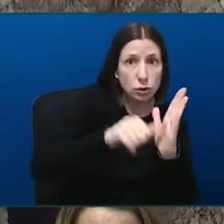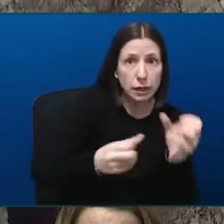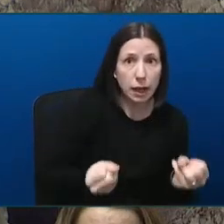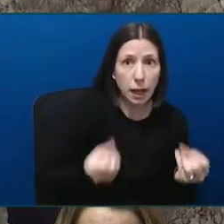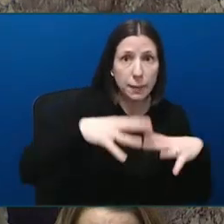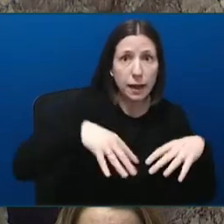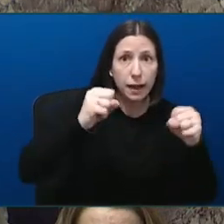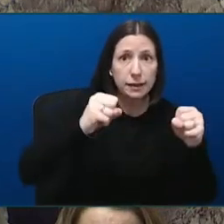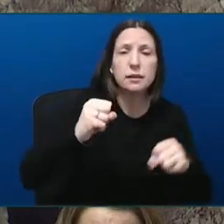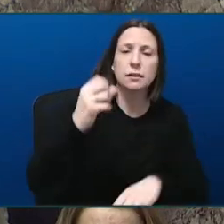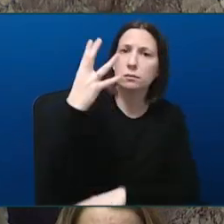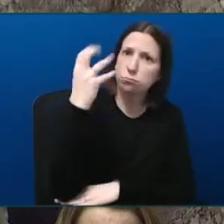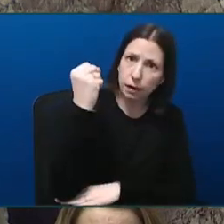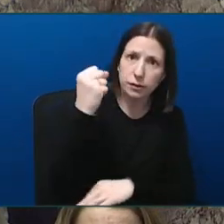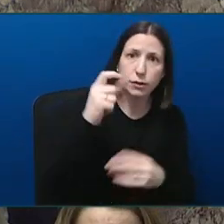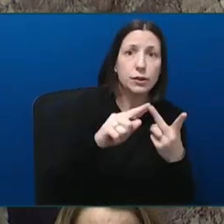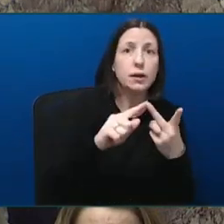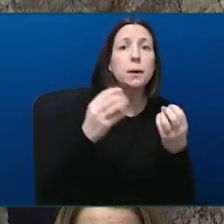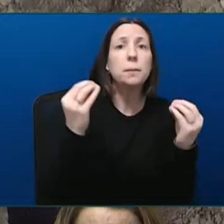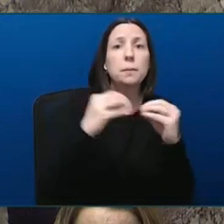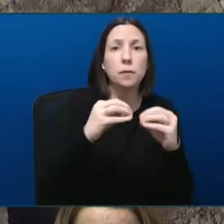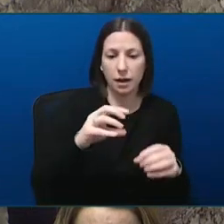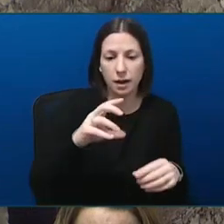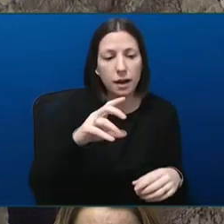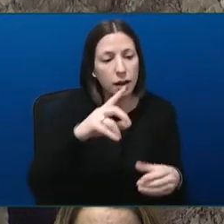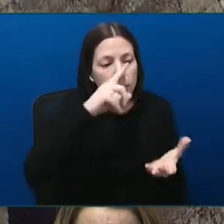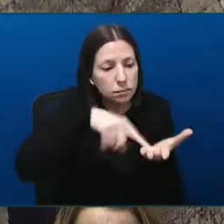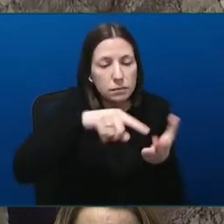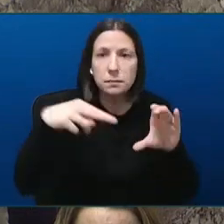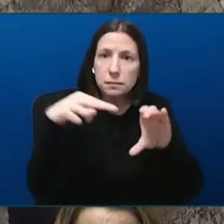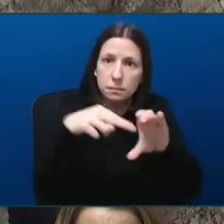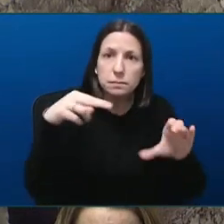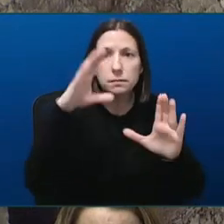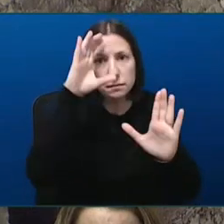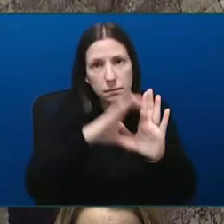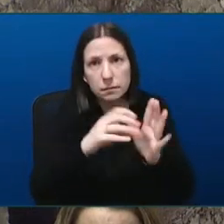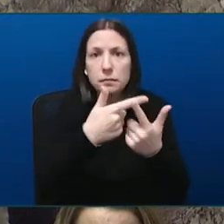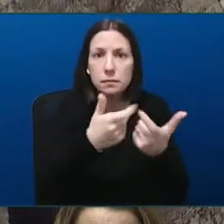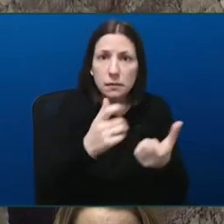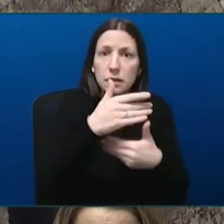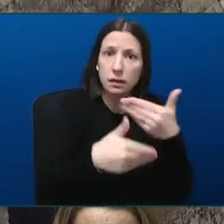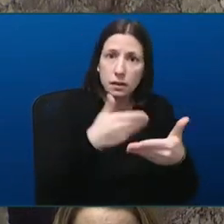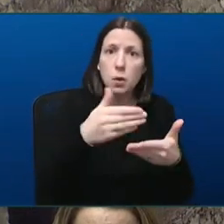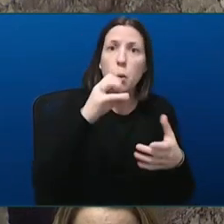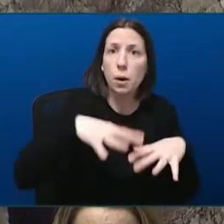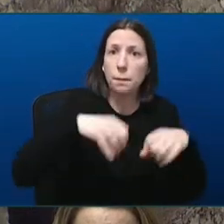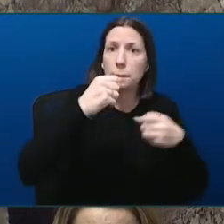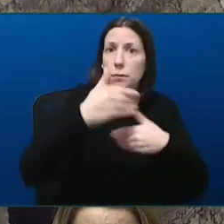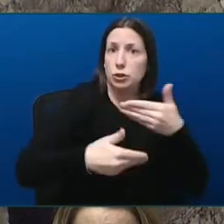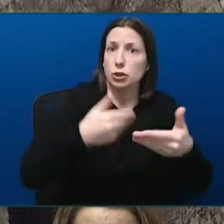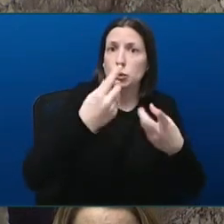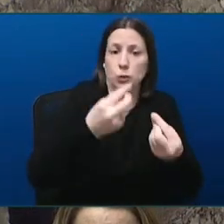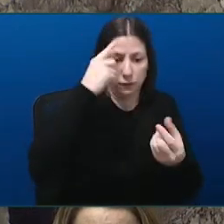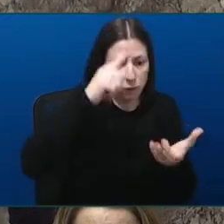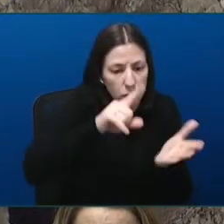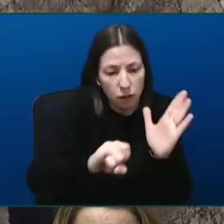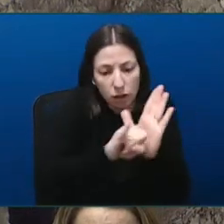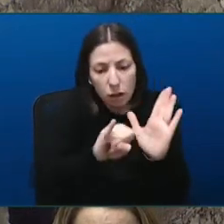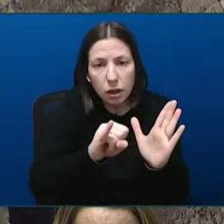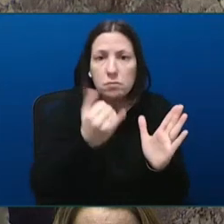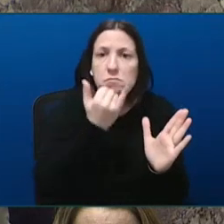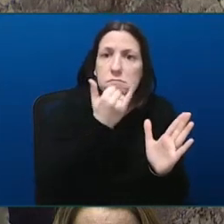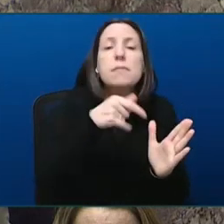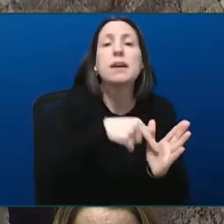which matters for people who need surgery and matters for people who need diagnostic procedures, Honourable Speaker, and we're working hard to deliver care